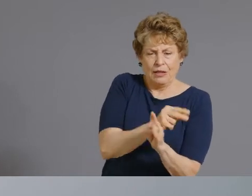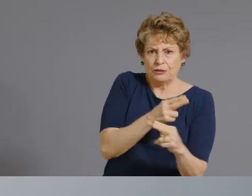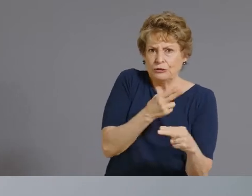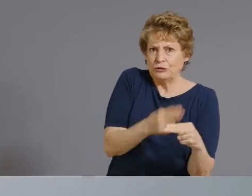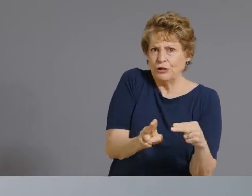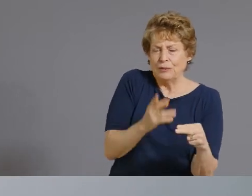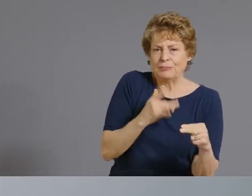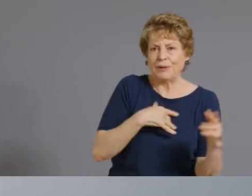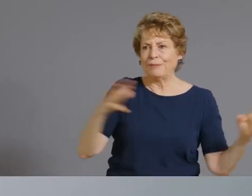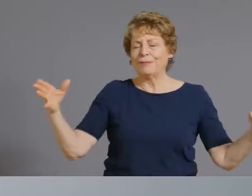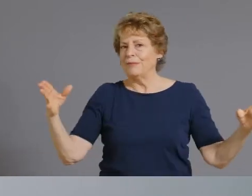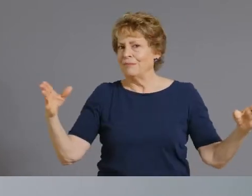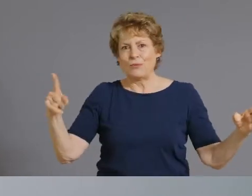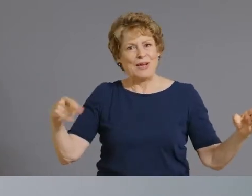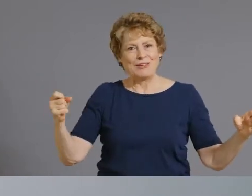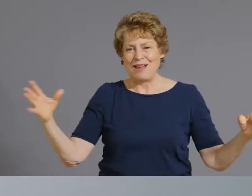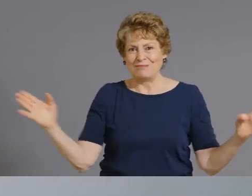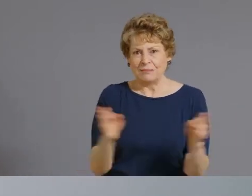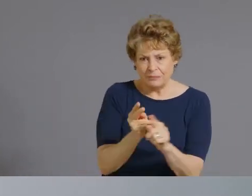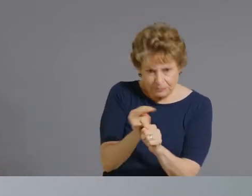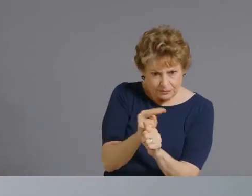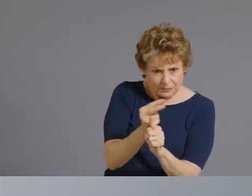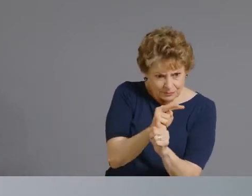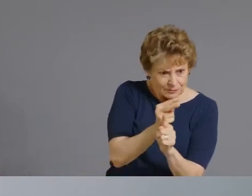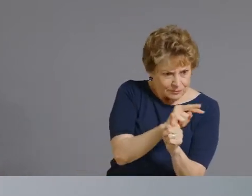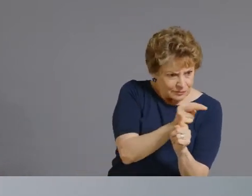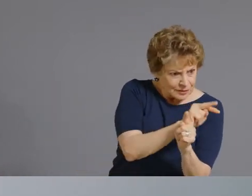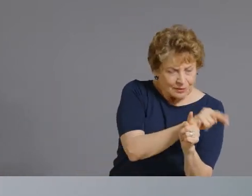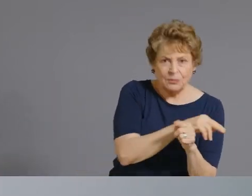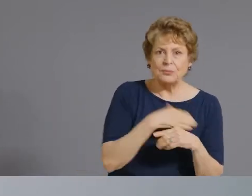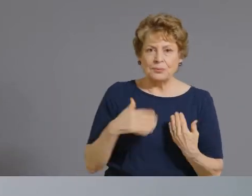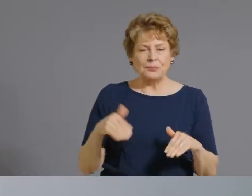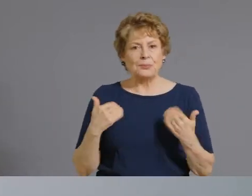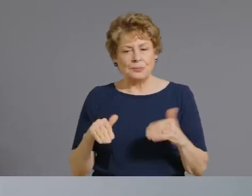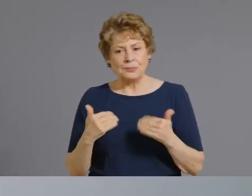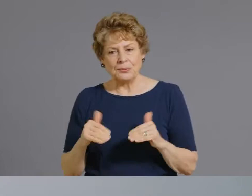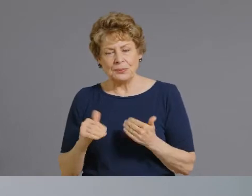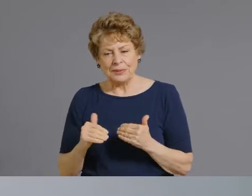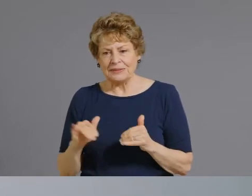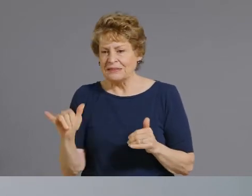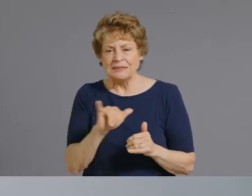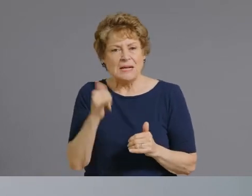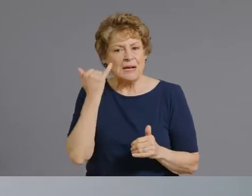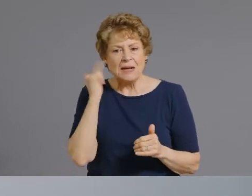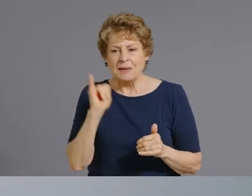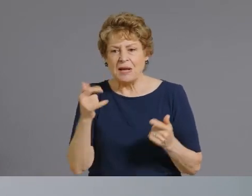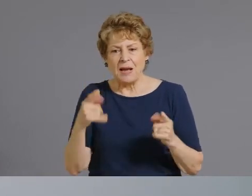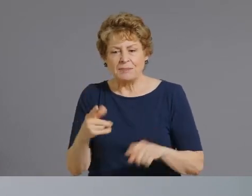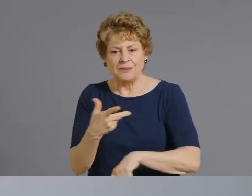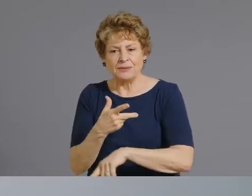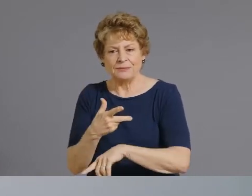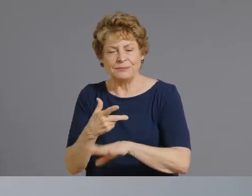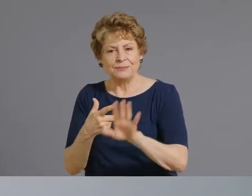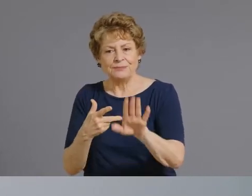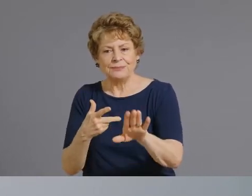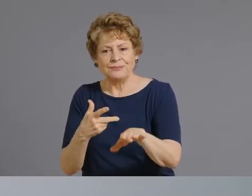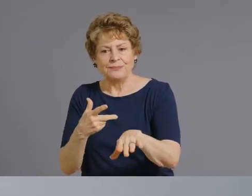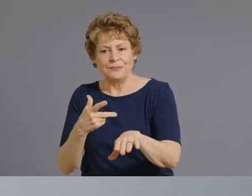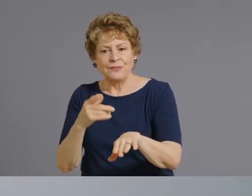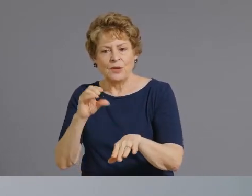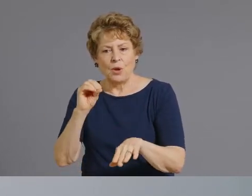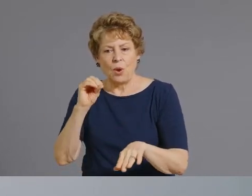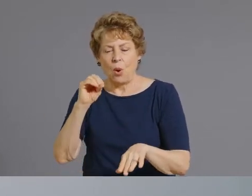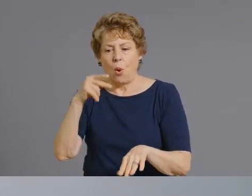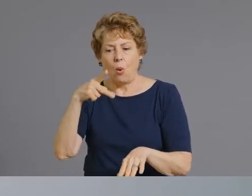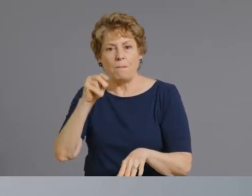kind of thing happens when you're looking at our opioid deaths when we do that final cleanup you will see that those numbers jump and it's